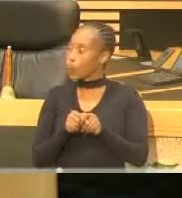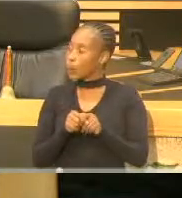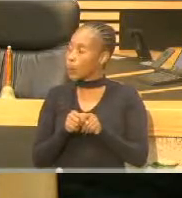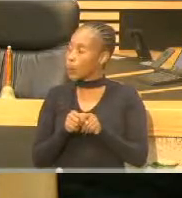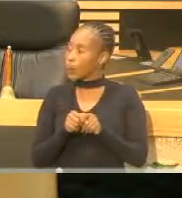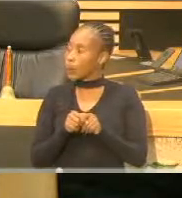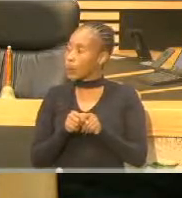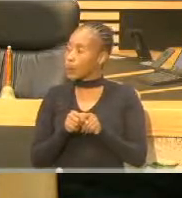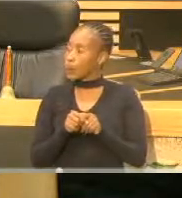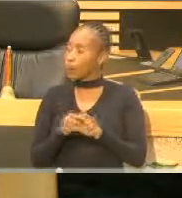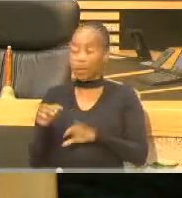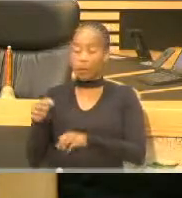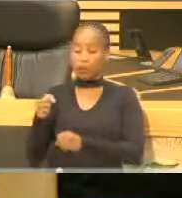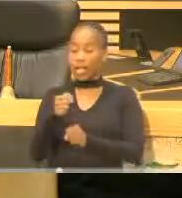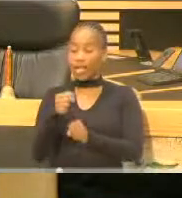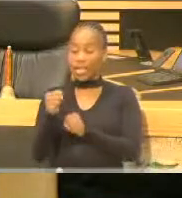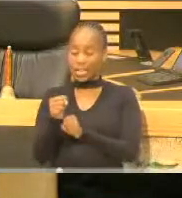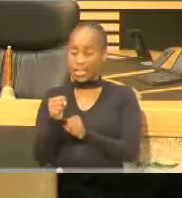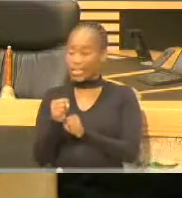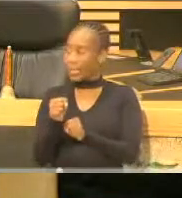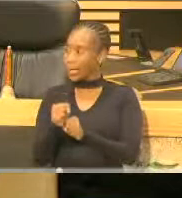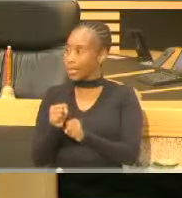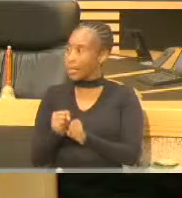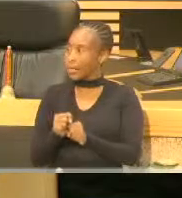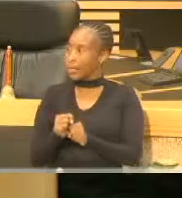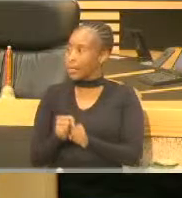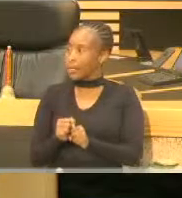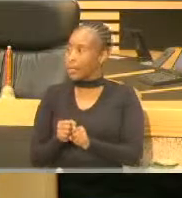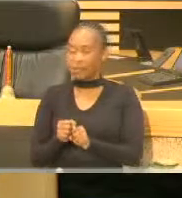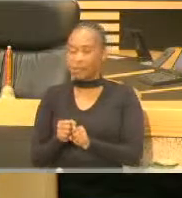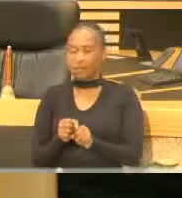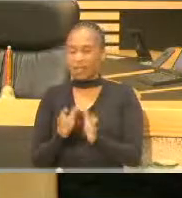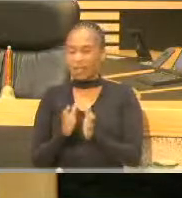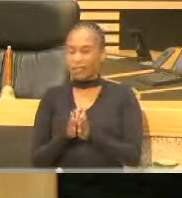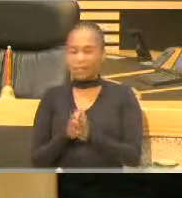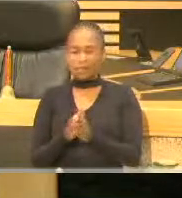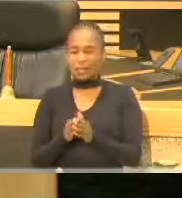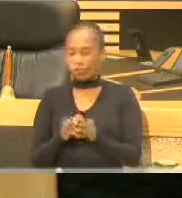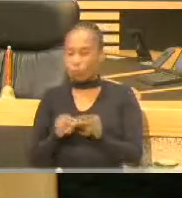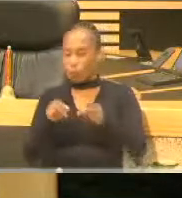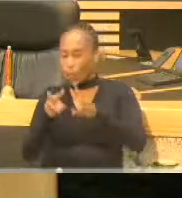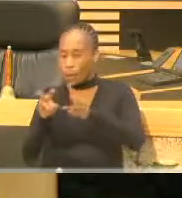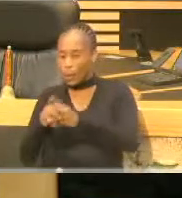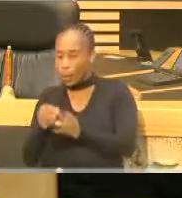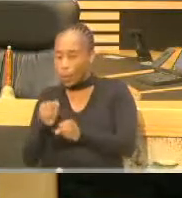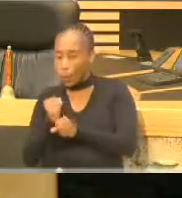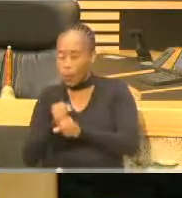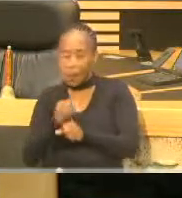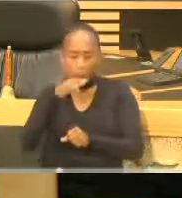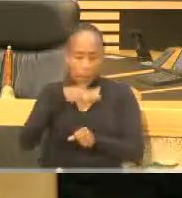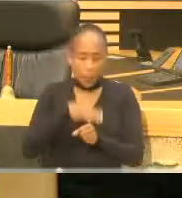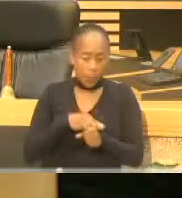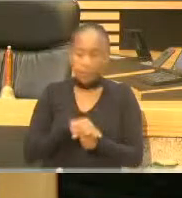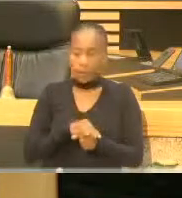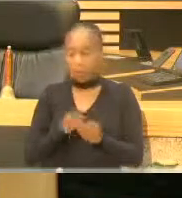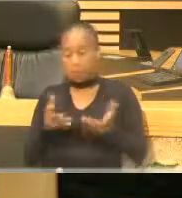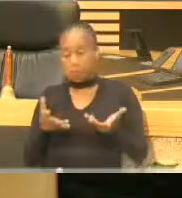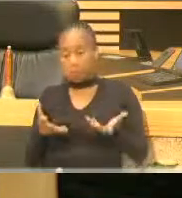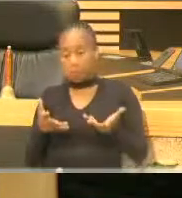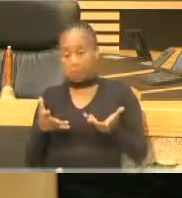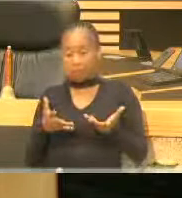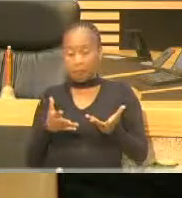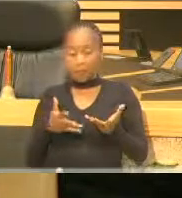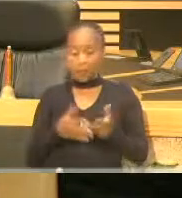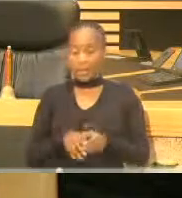a strategy without tactics is the slowest route to victory. Tactics without strategy is the